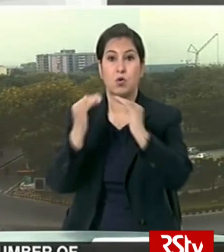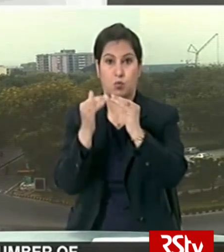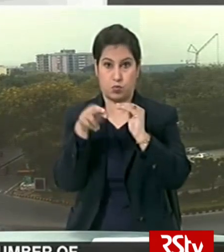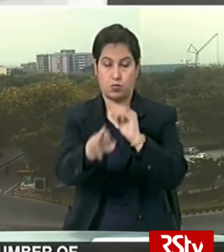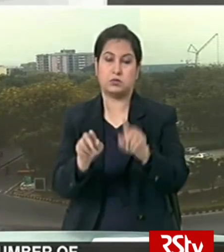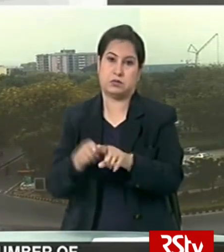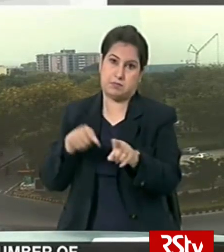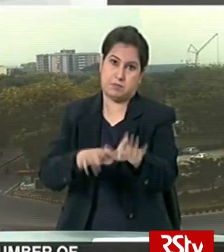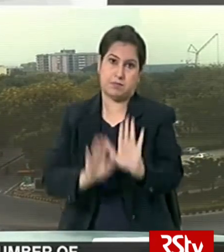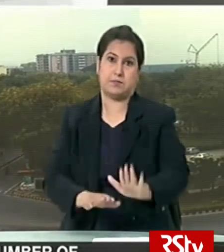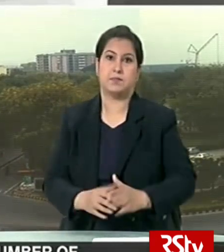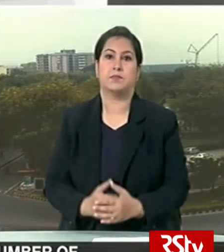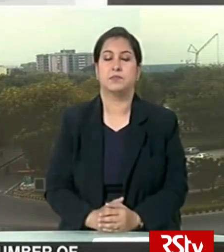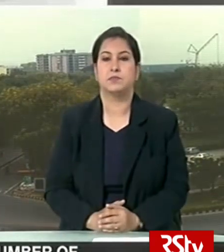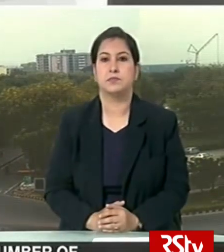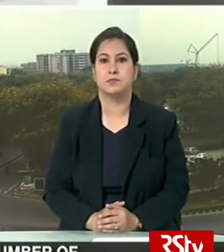back home